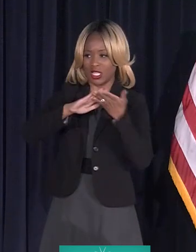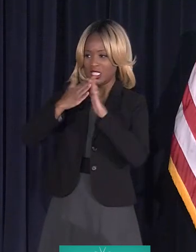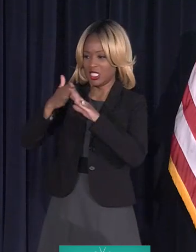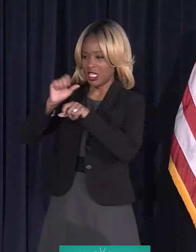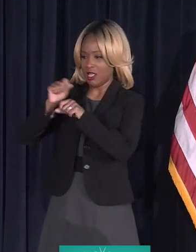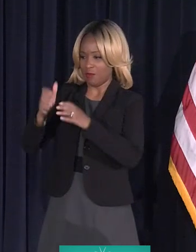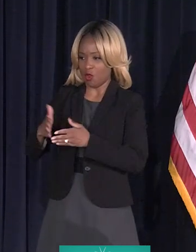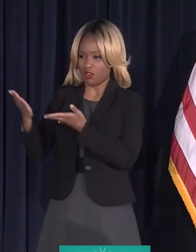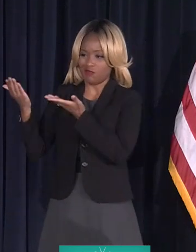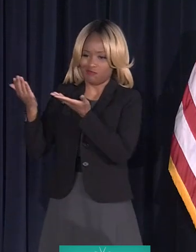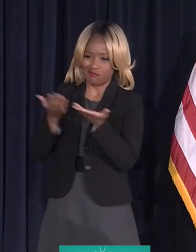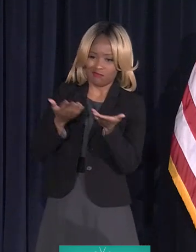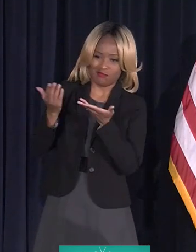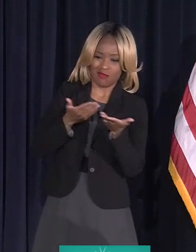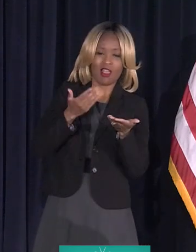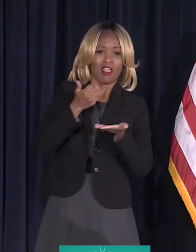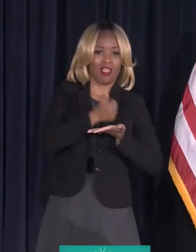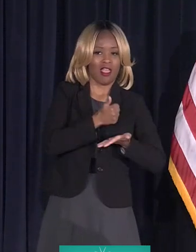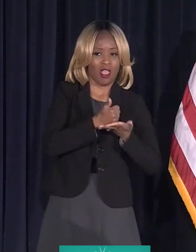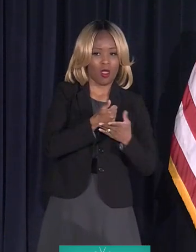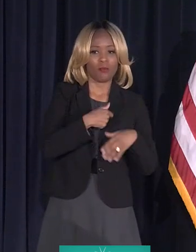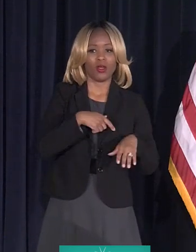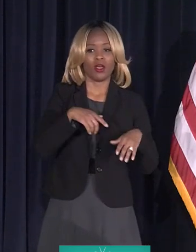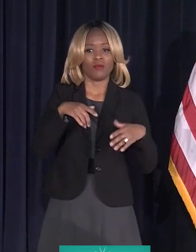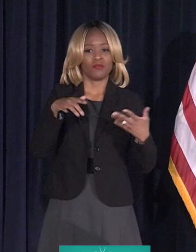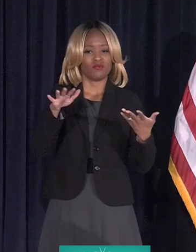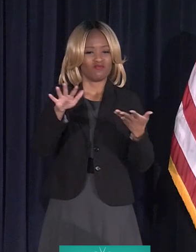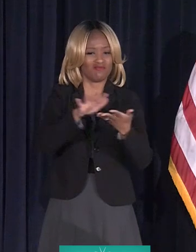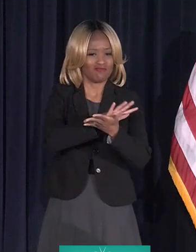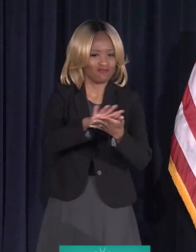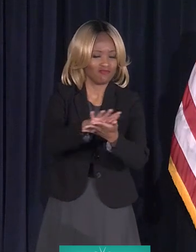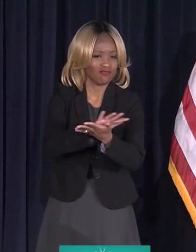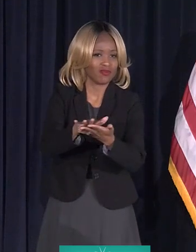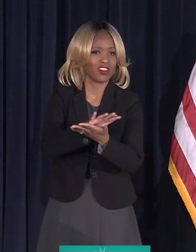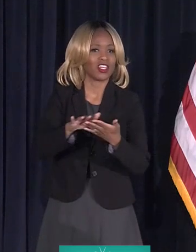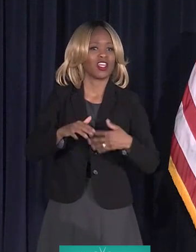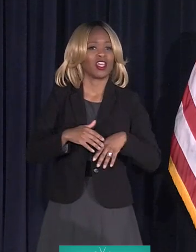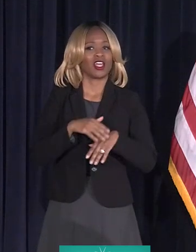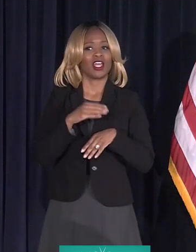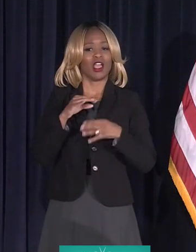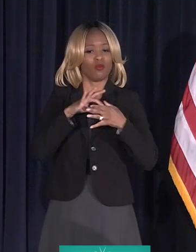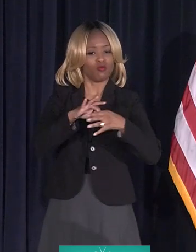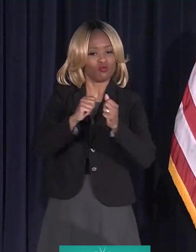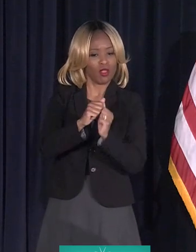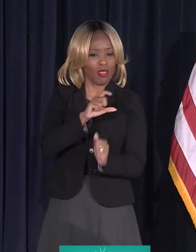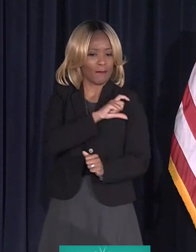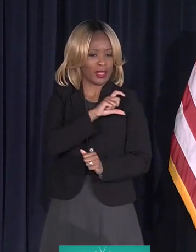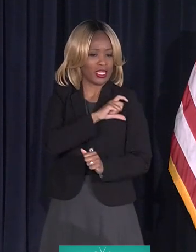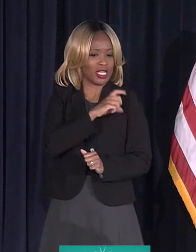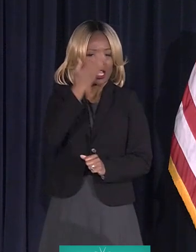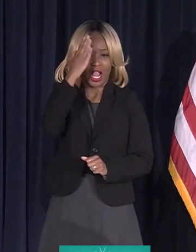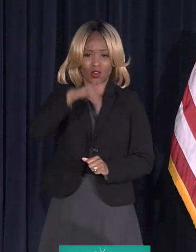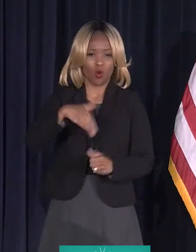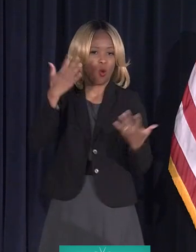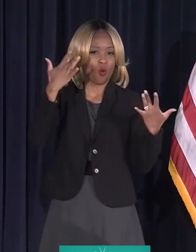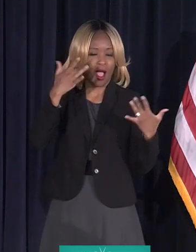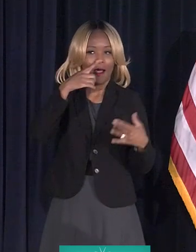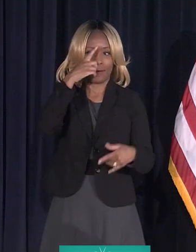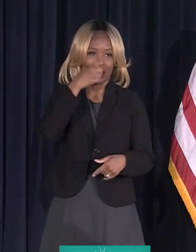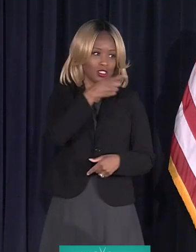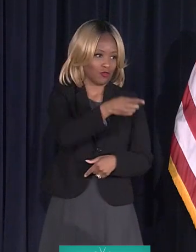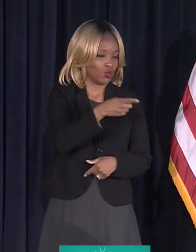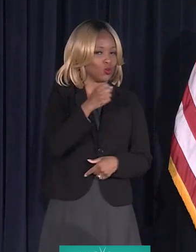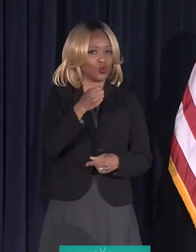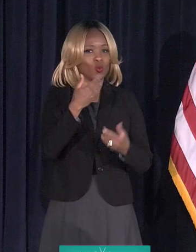it really helped us a lot, as well as the cutting grass and our relationship with the police department. I know that's all because of you. Thank you so